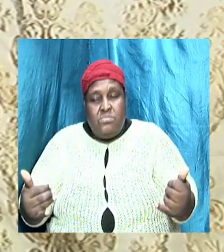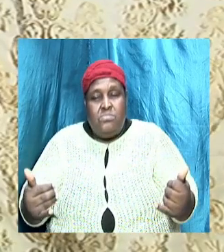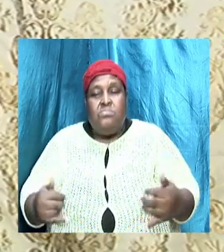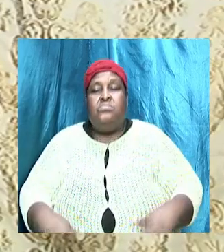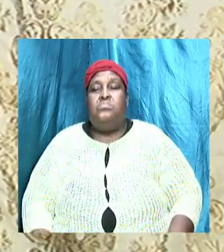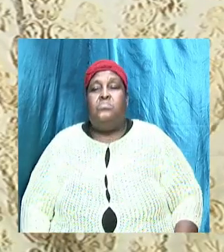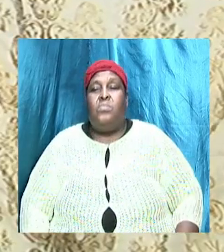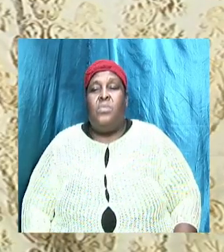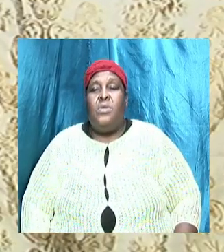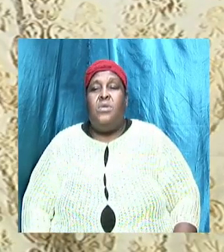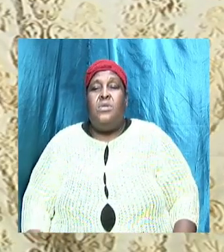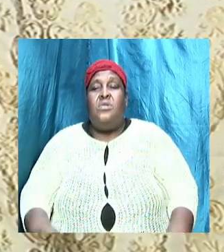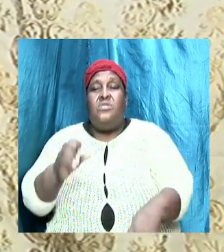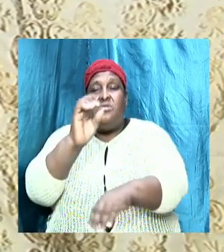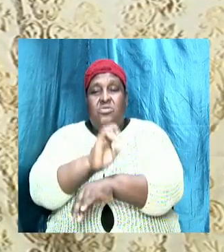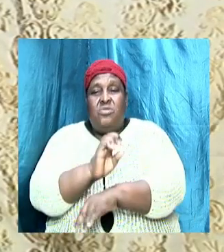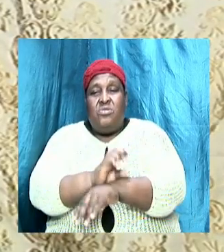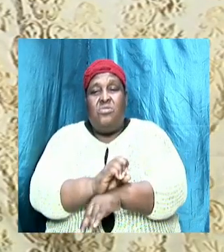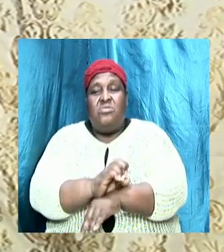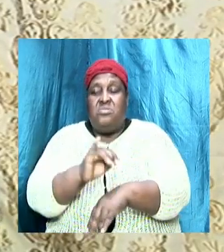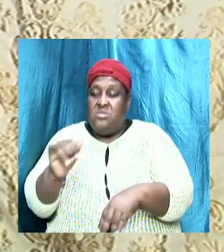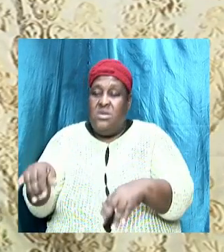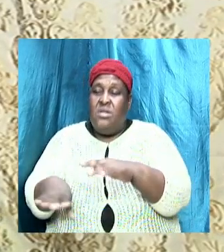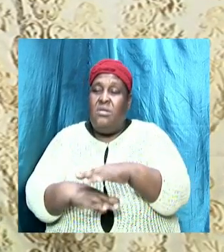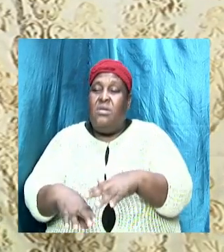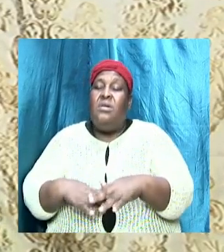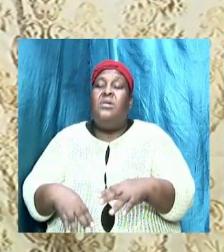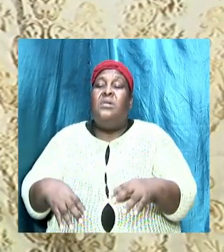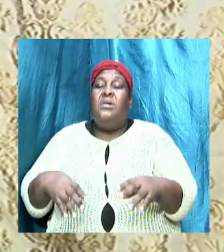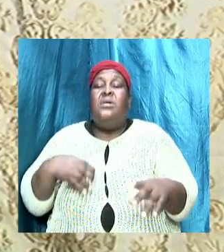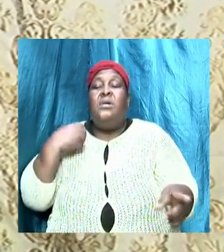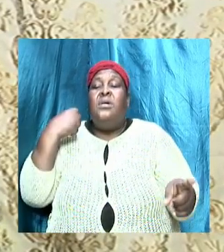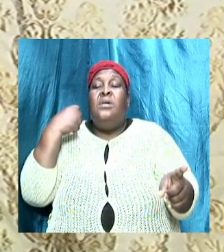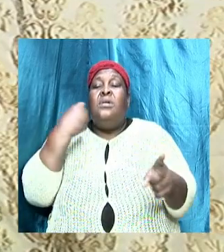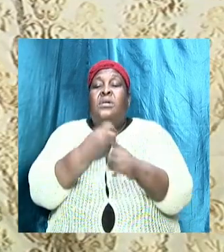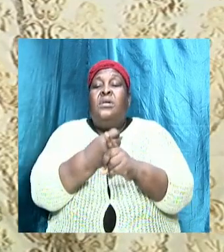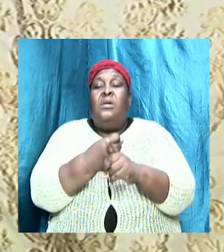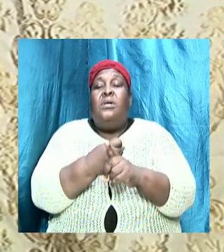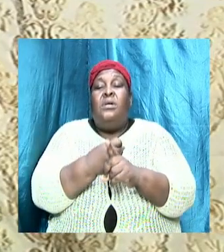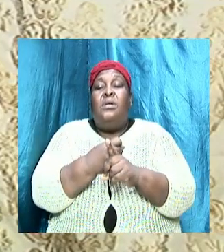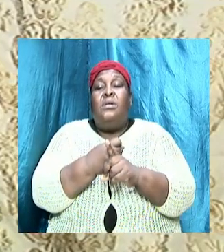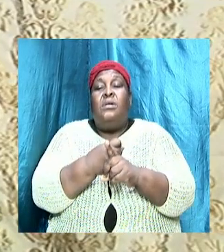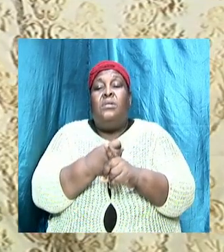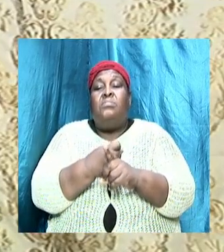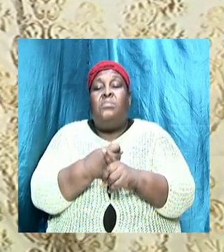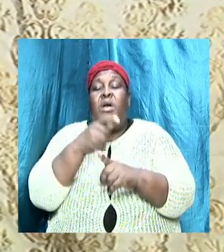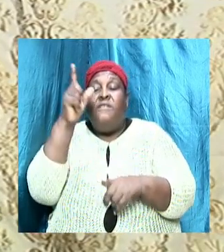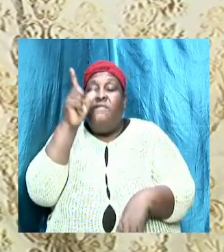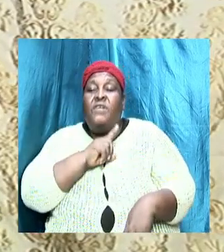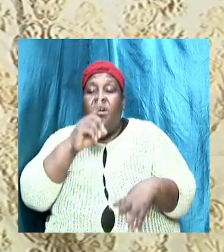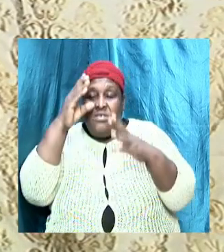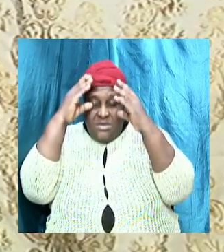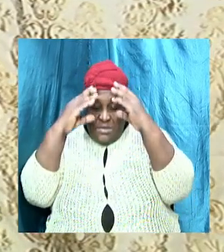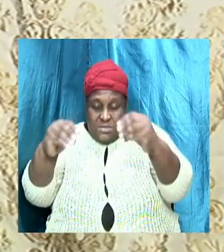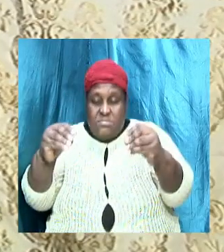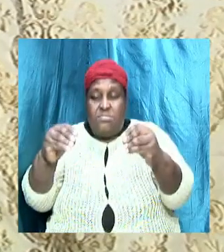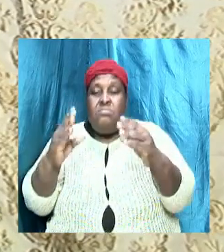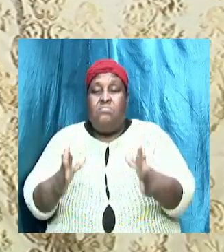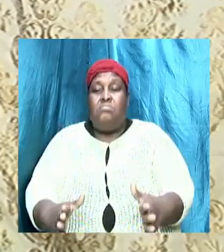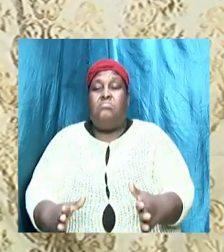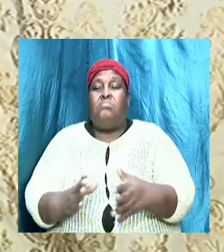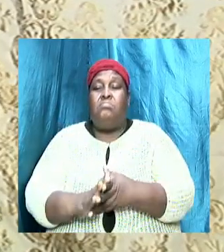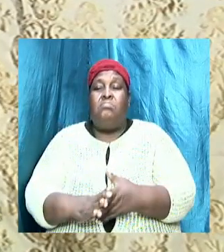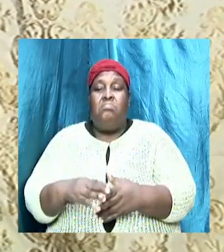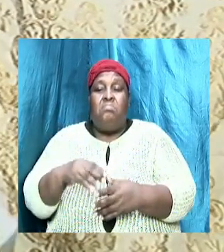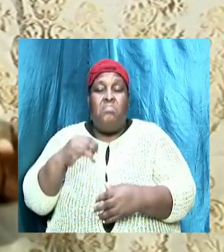the church is still under attack by false teachers I want you to know that if a man set up something